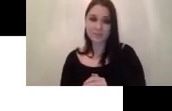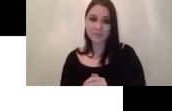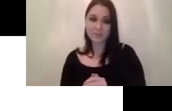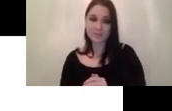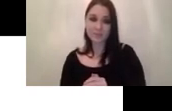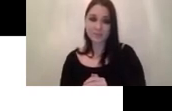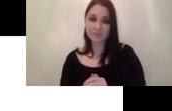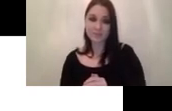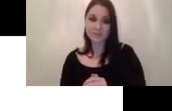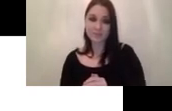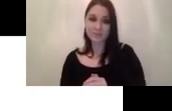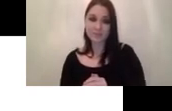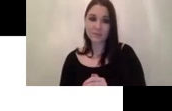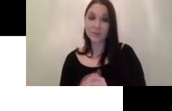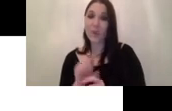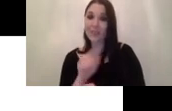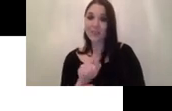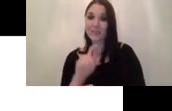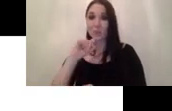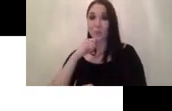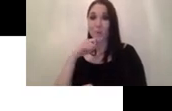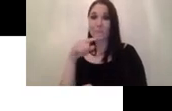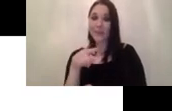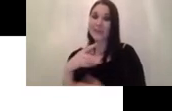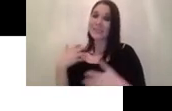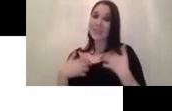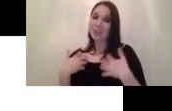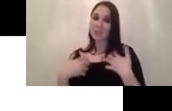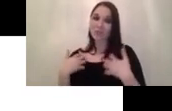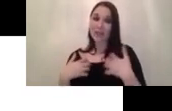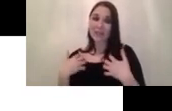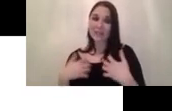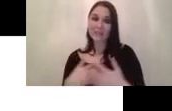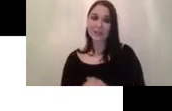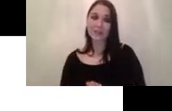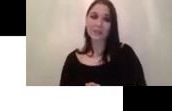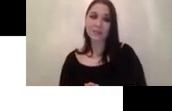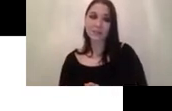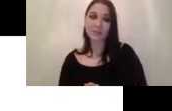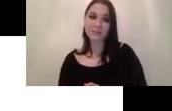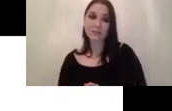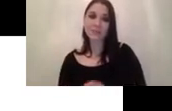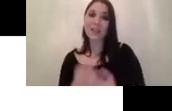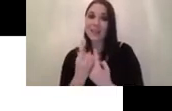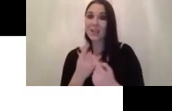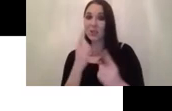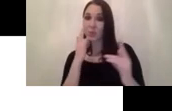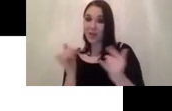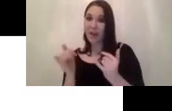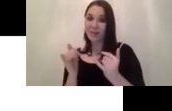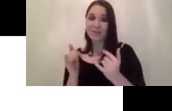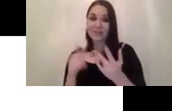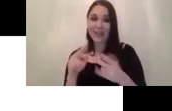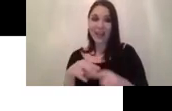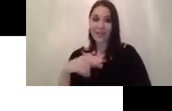so this would be quite a quite an interesting um plan to to test out if i